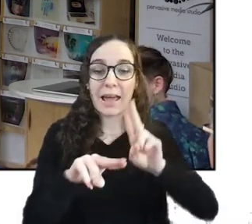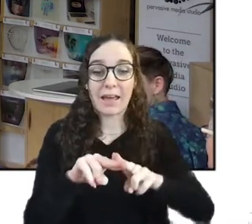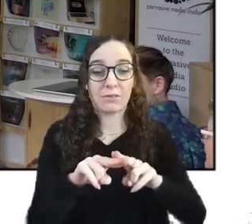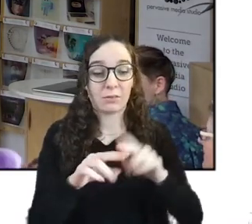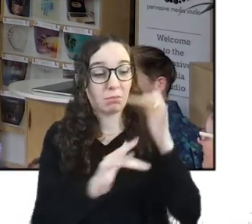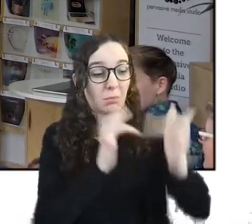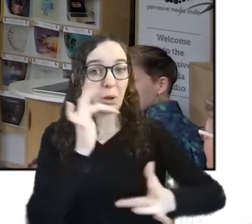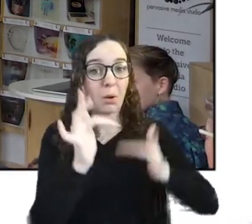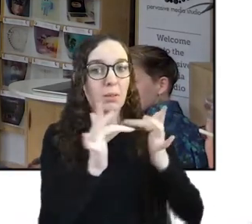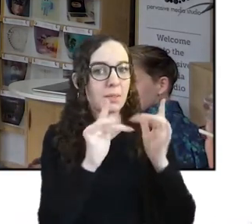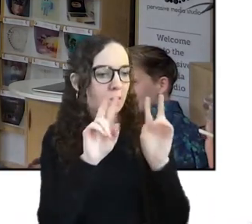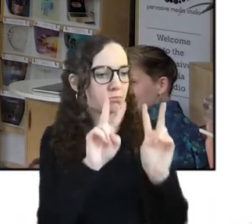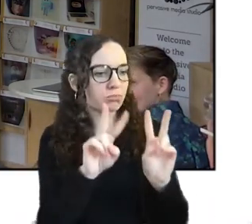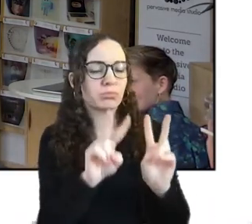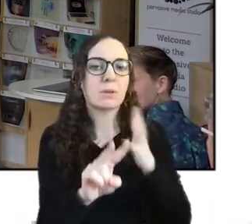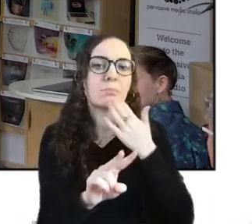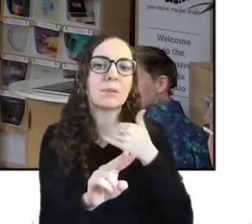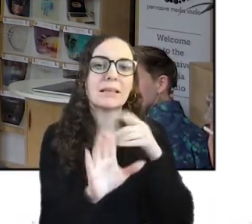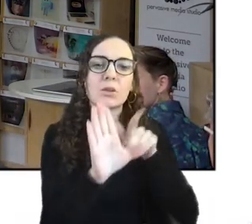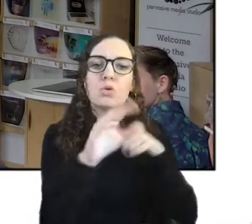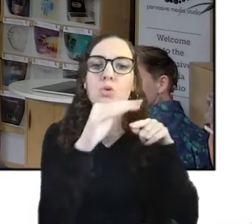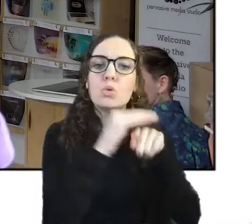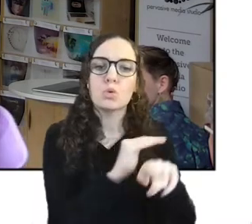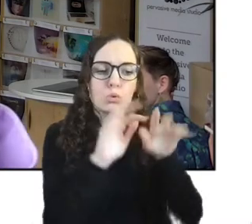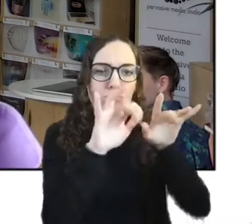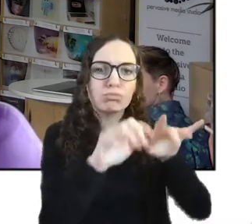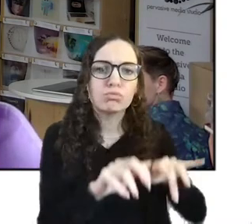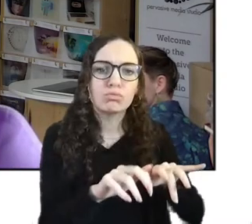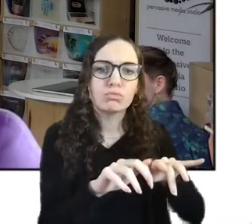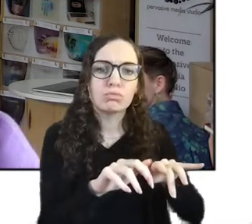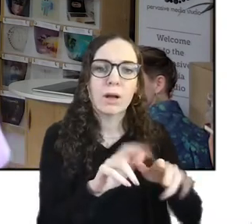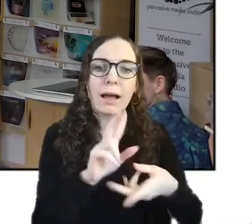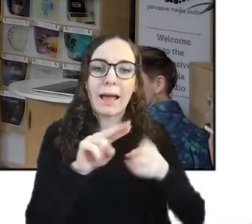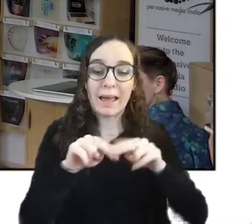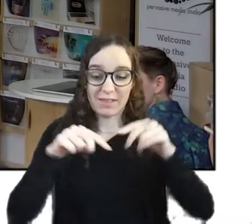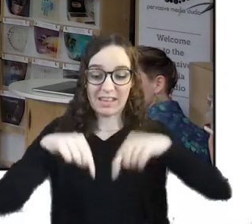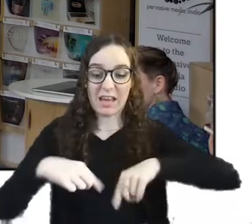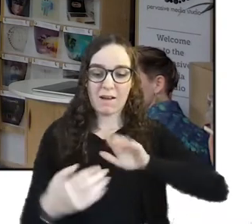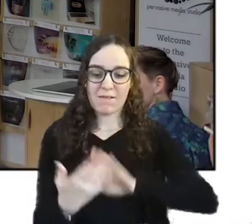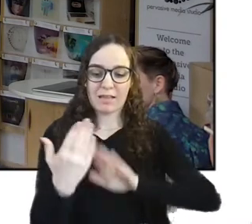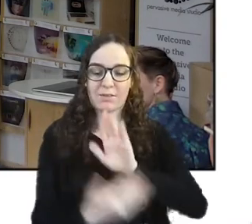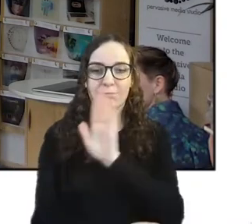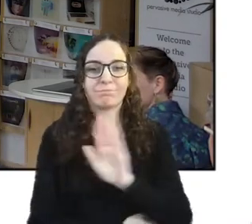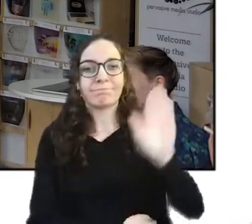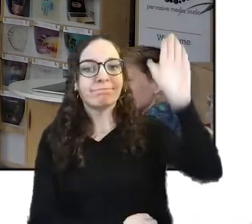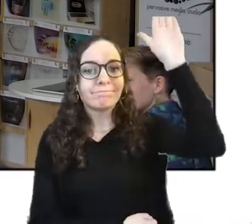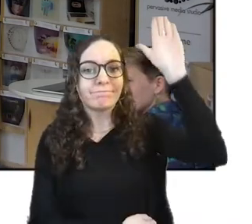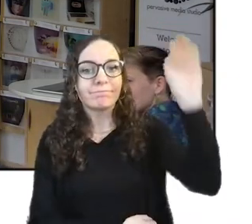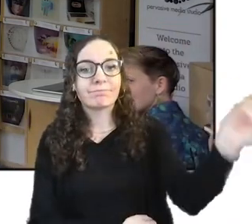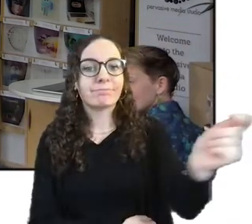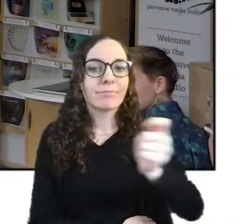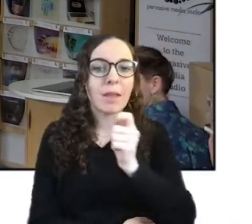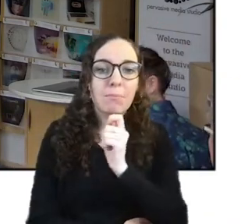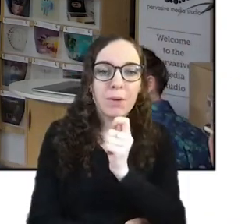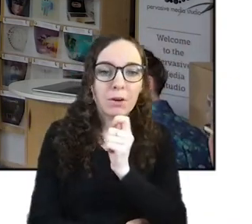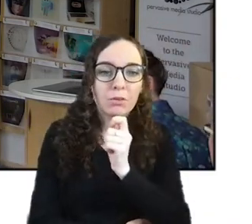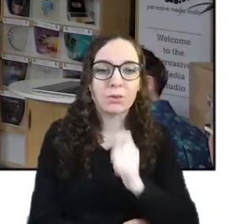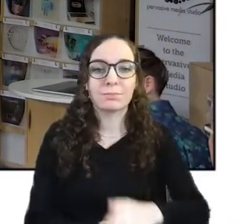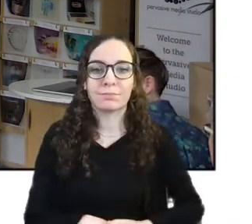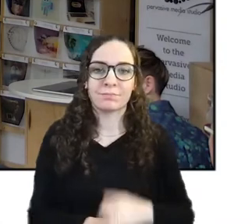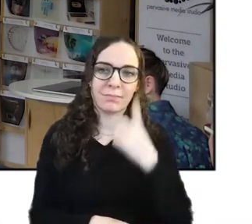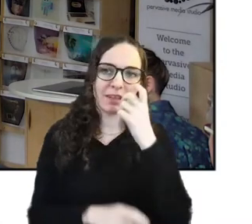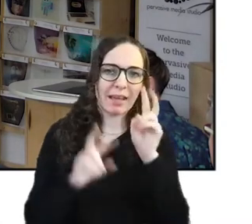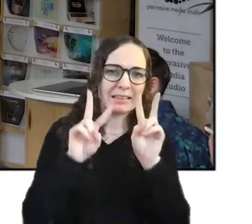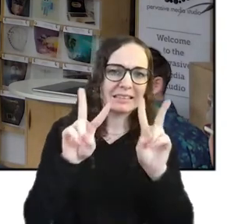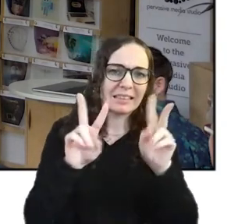if you're here in person just stick your hand in the air we'll send a microphone around. You can get news on all of our future talks by heading to watershed.co.uk